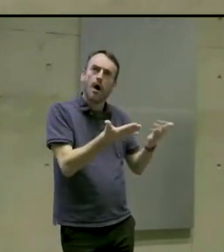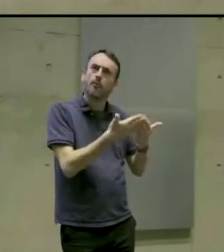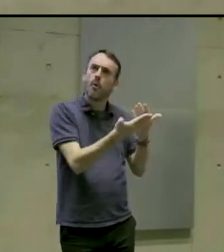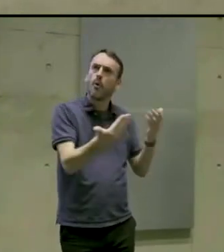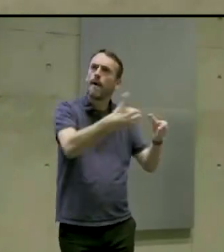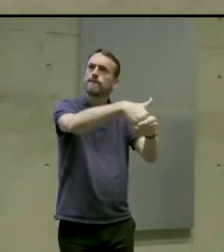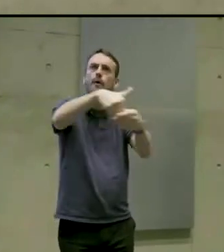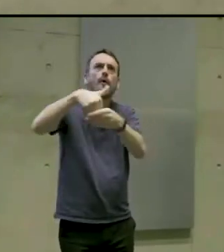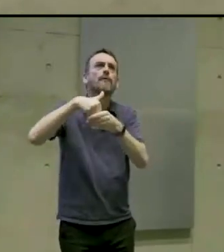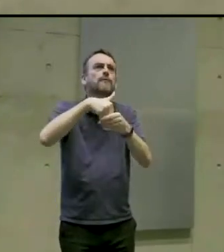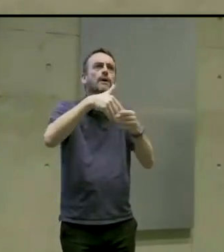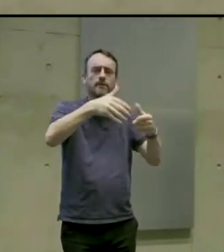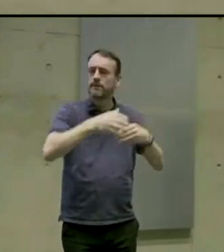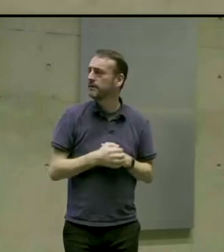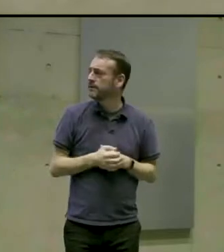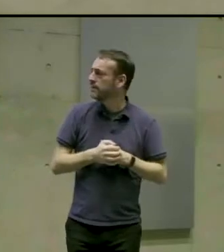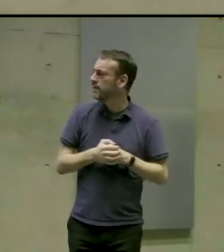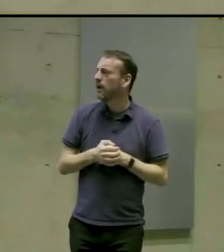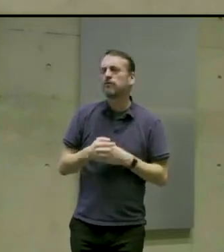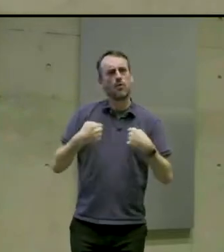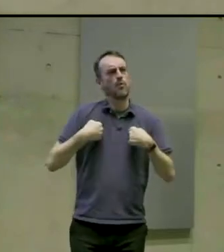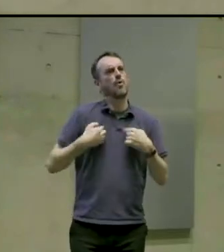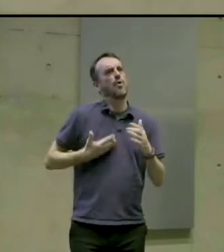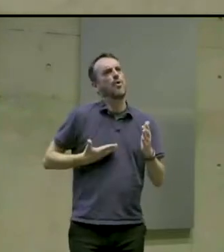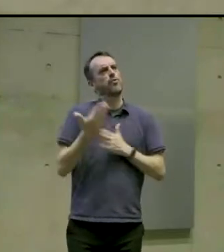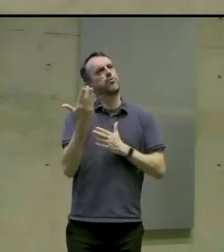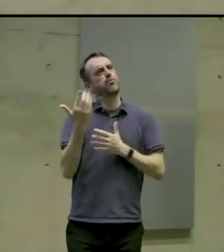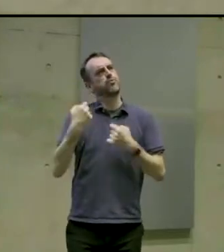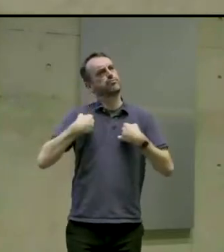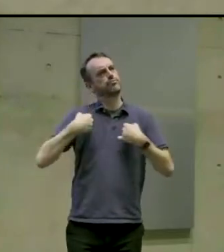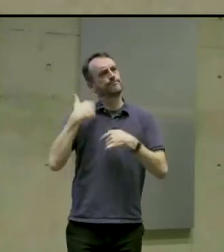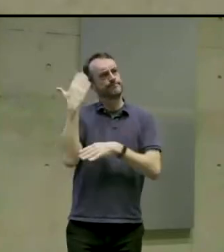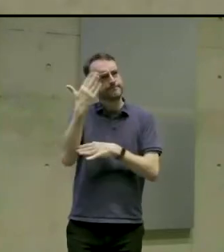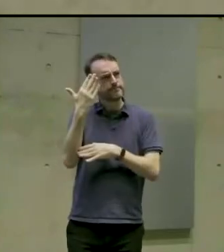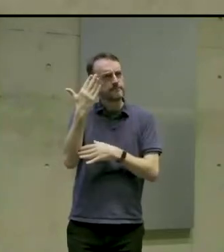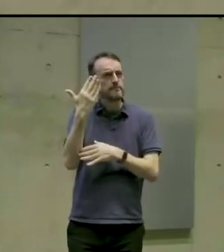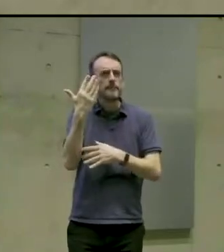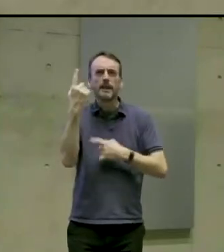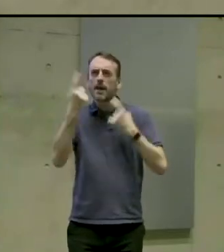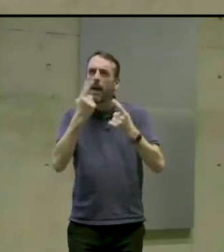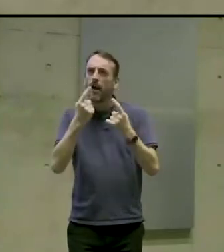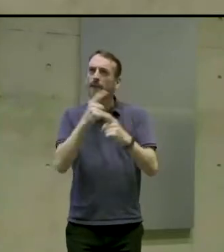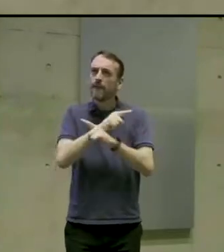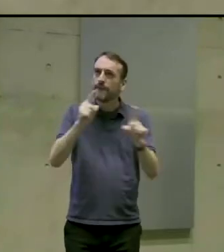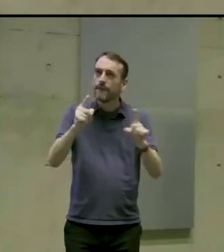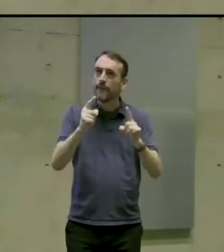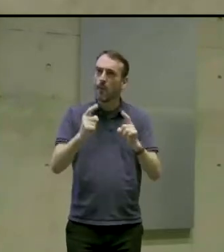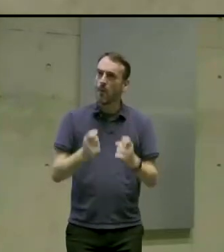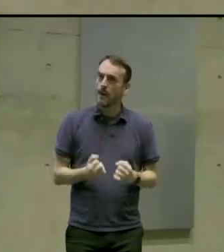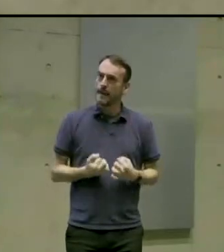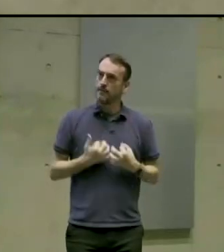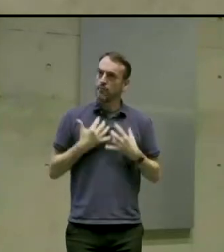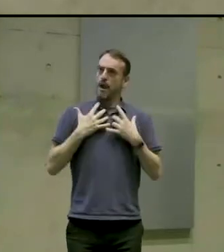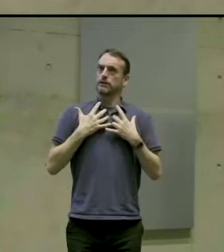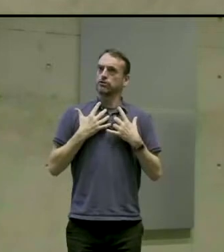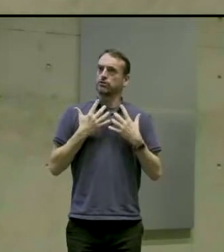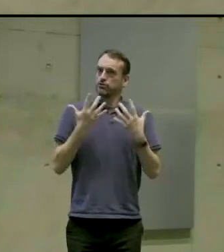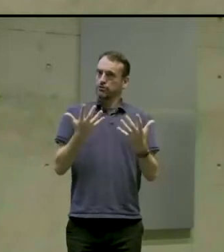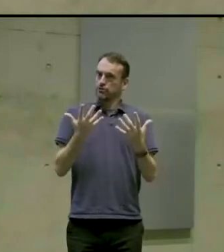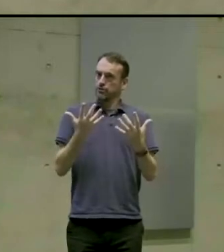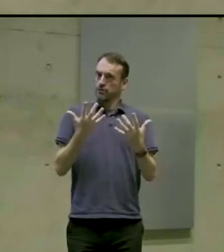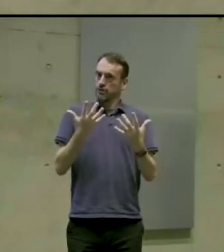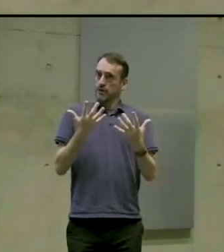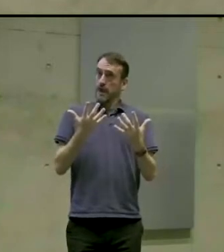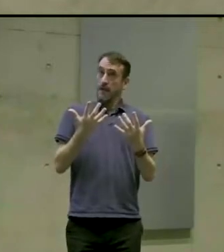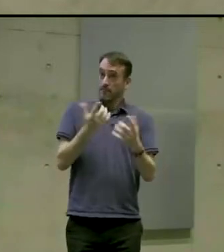So hopefully this talk will spark some inspiration in each of you to sort of look into the topic more that aren't familiar